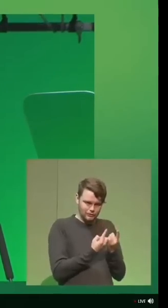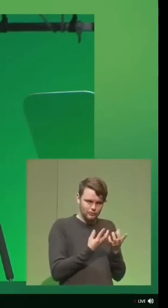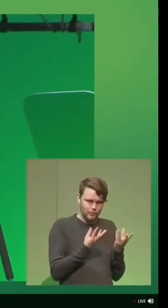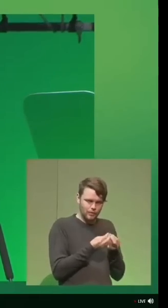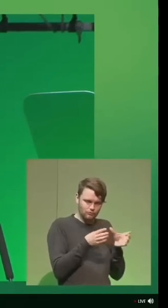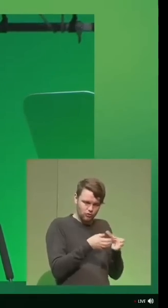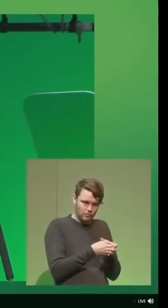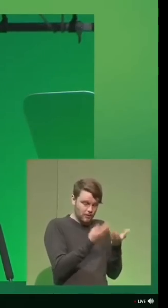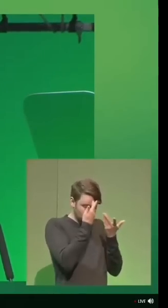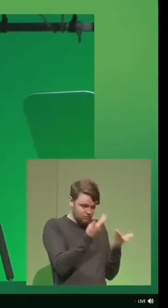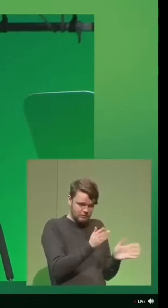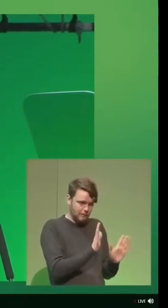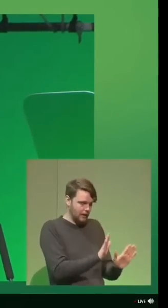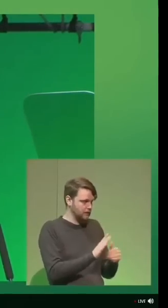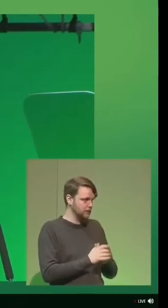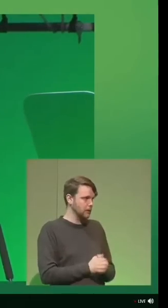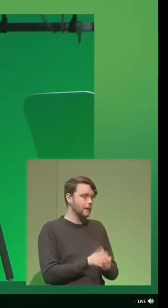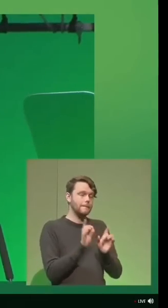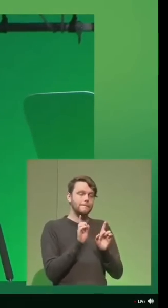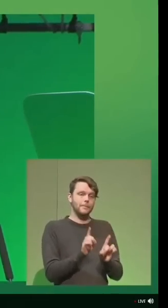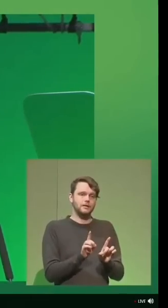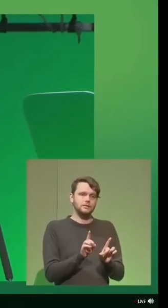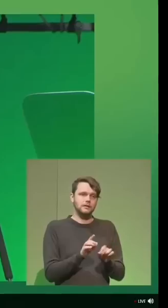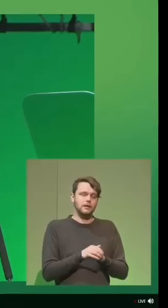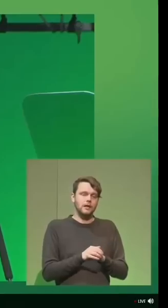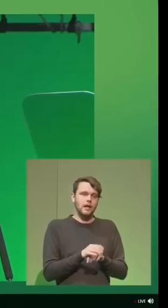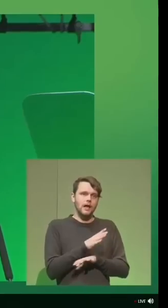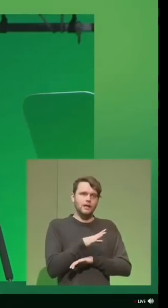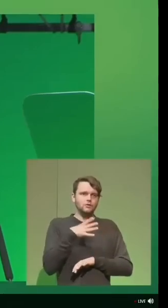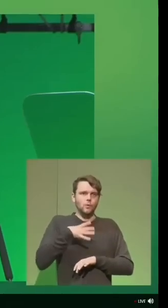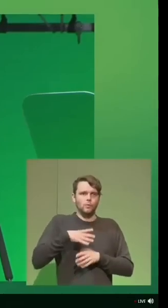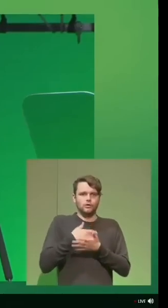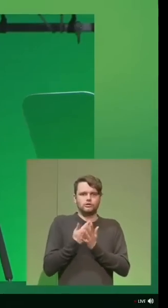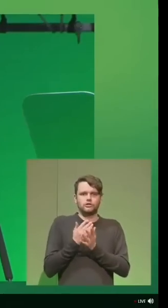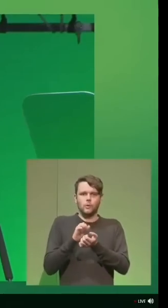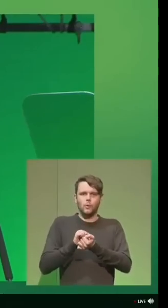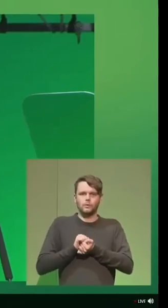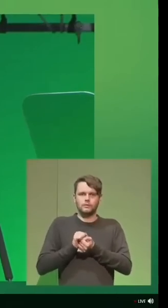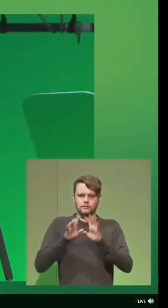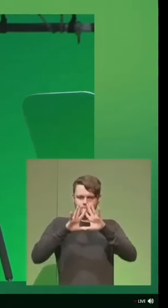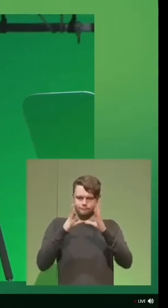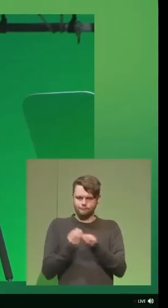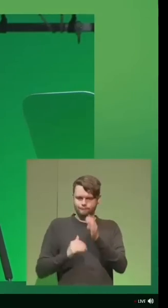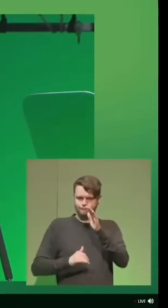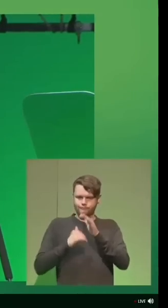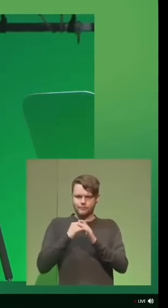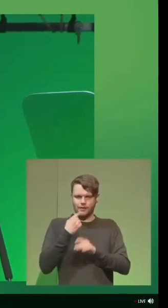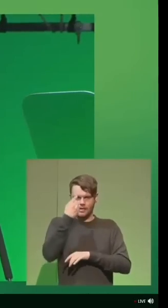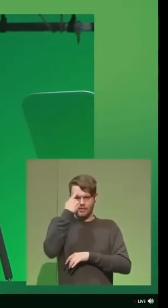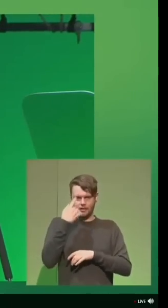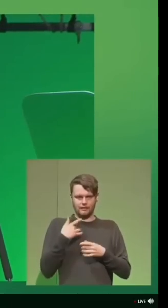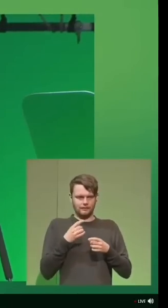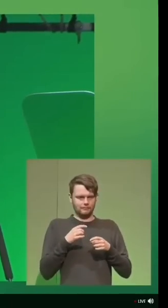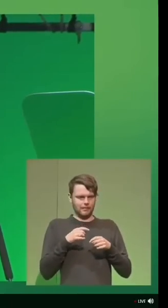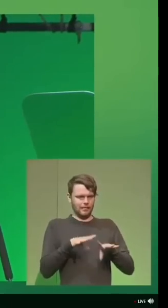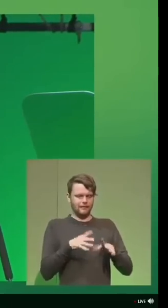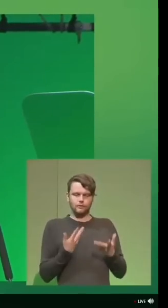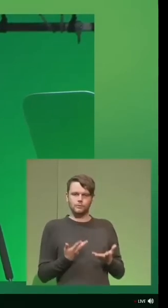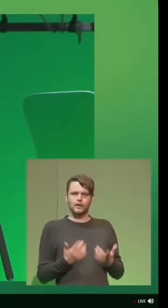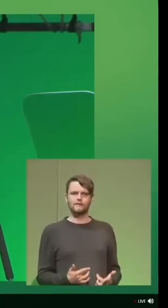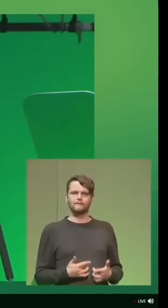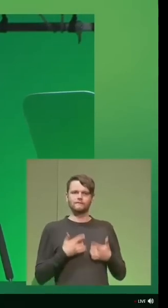and I respect that. But I wouldn't want shareholders as a whole to go away from this meeting